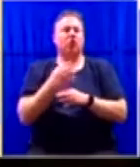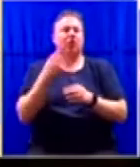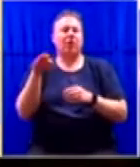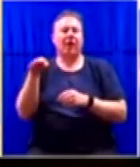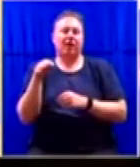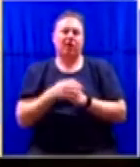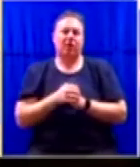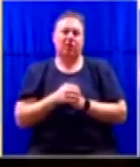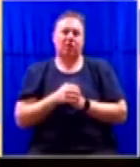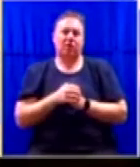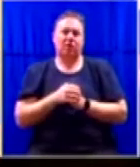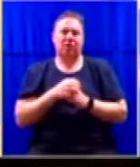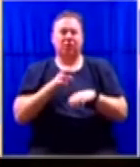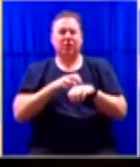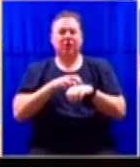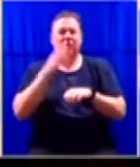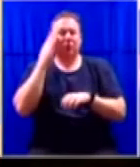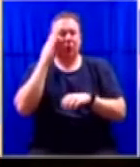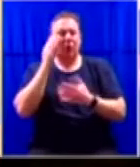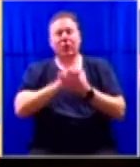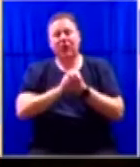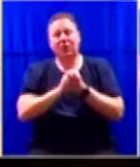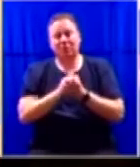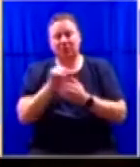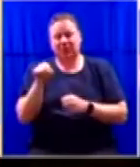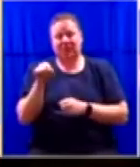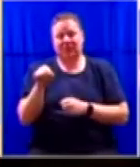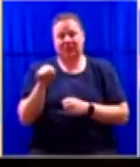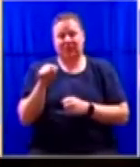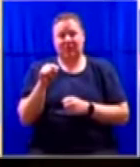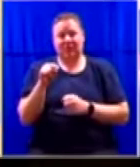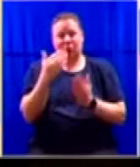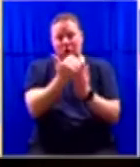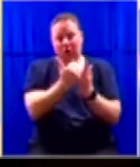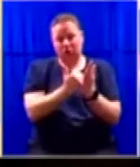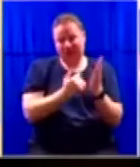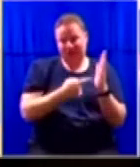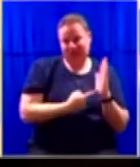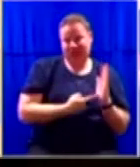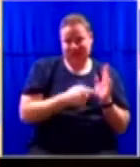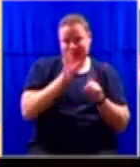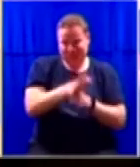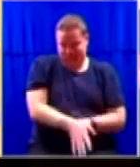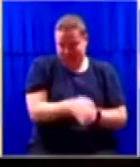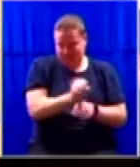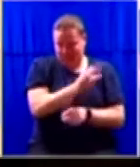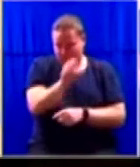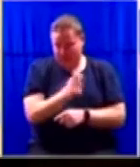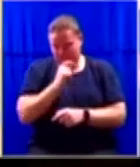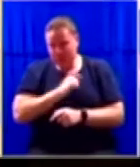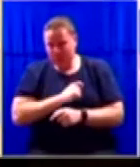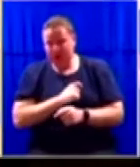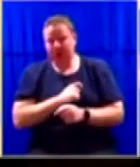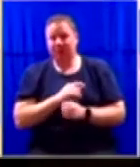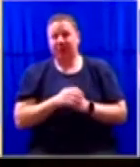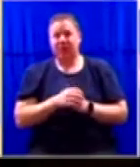understand that to what degree do those commitments, are their conditionalities? And Honorable President, the question